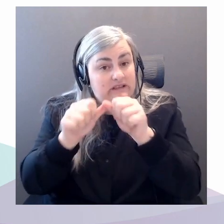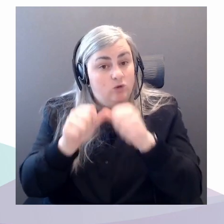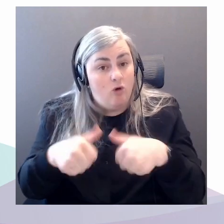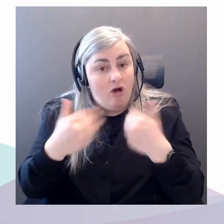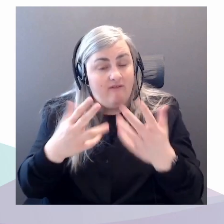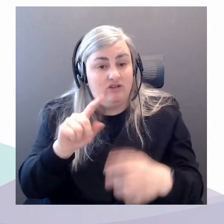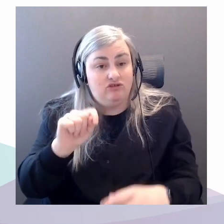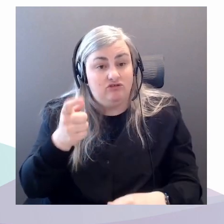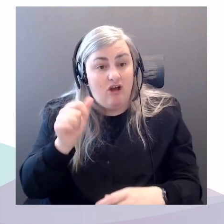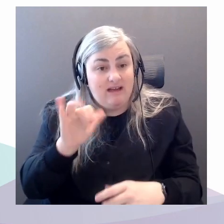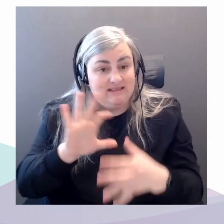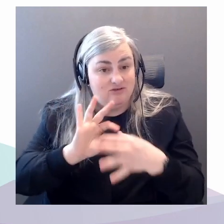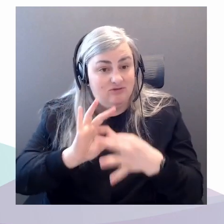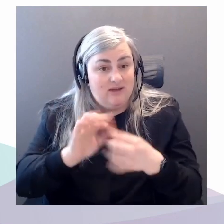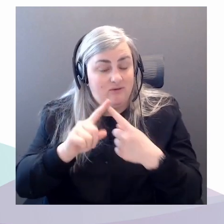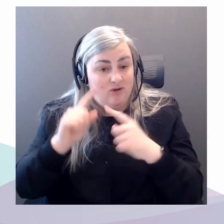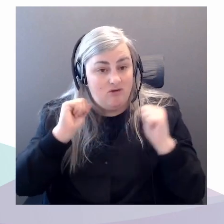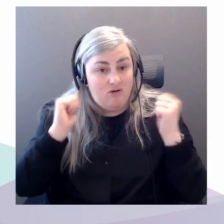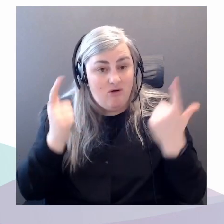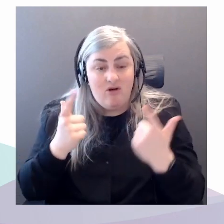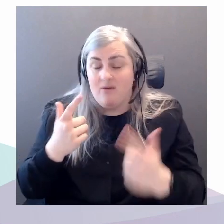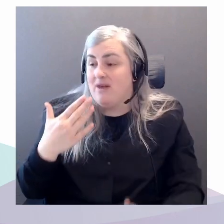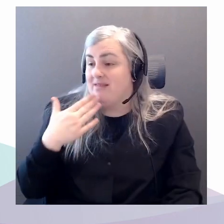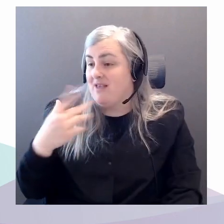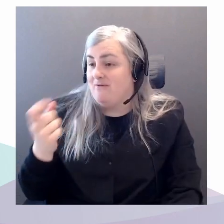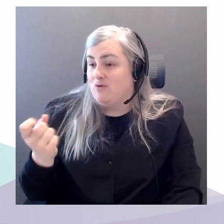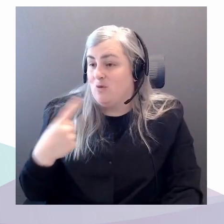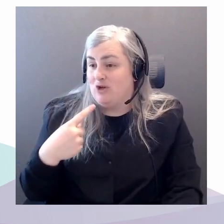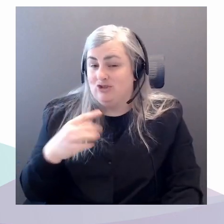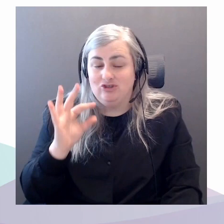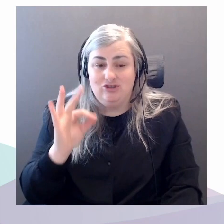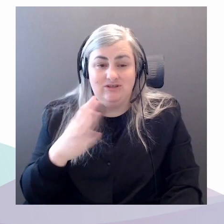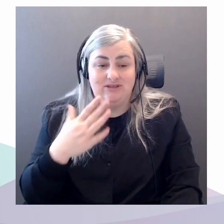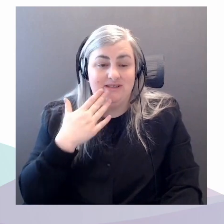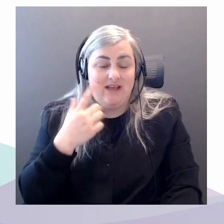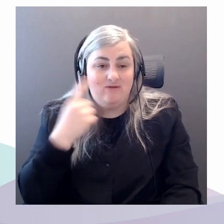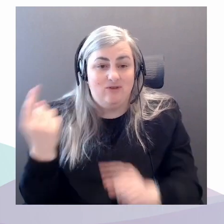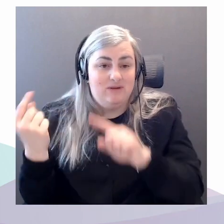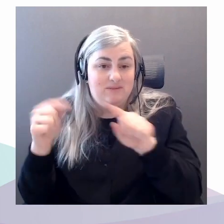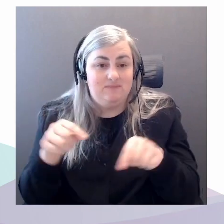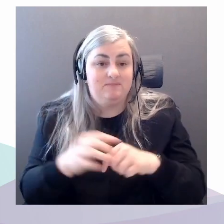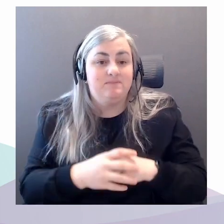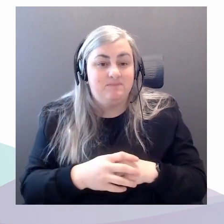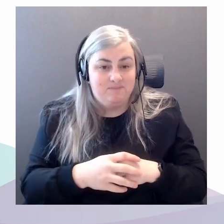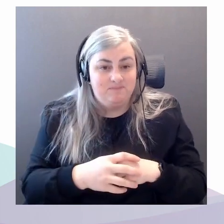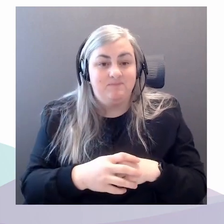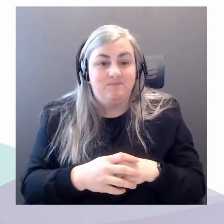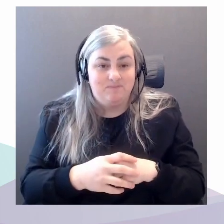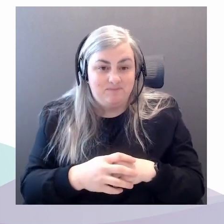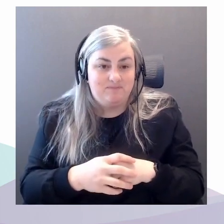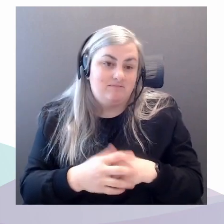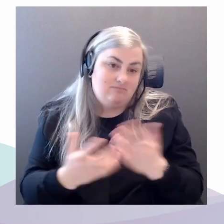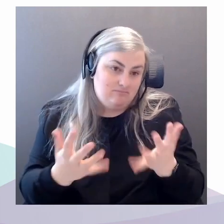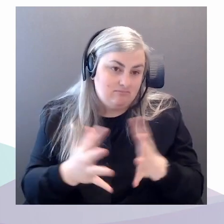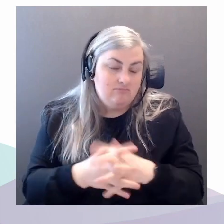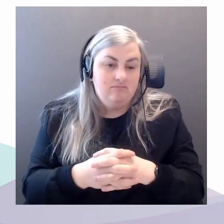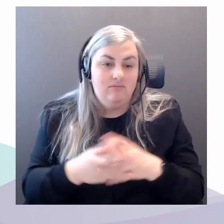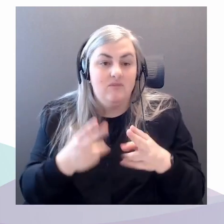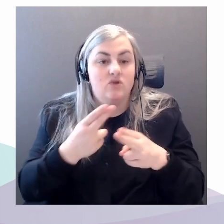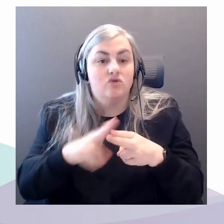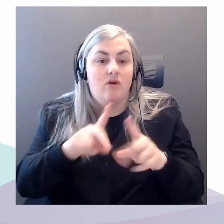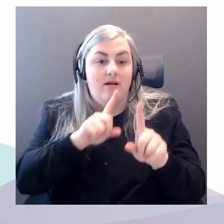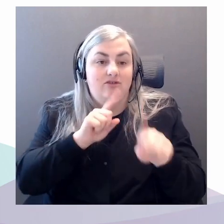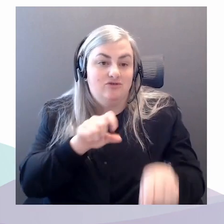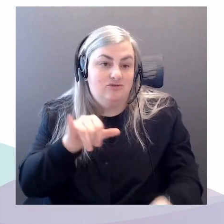Thanks for the question, Simone, and thanks for being here. I mean, the short answer is yes. I see that